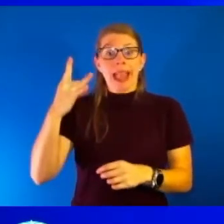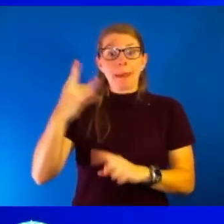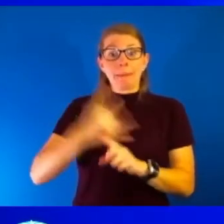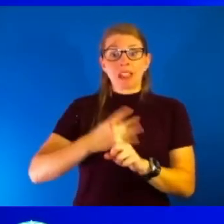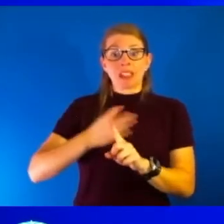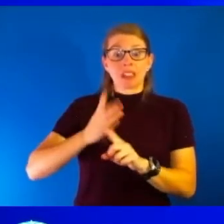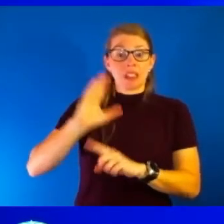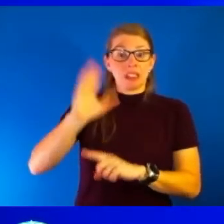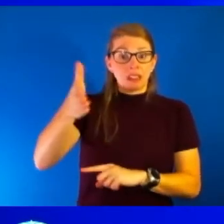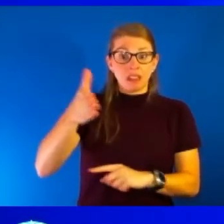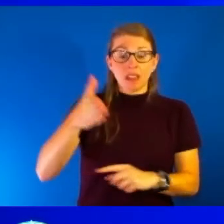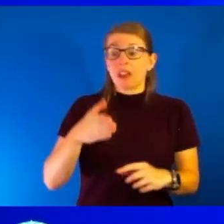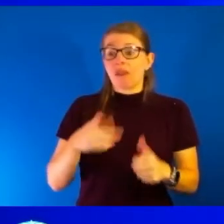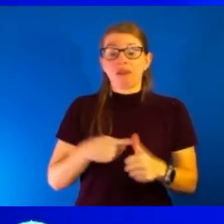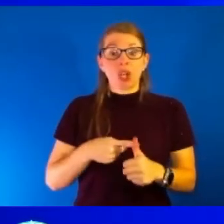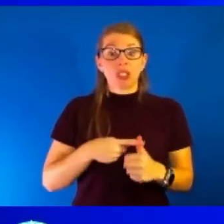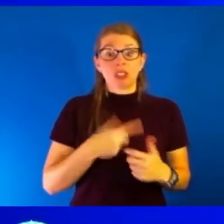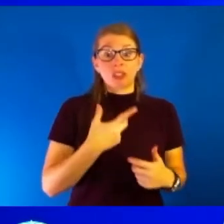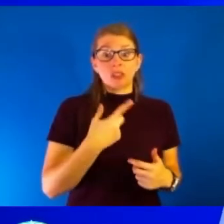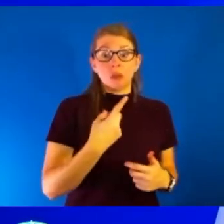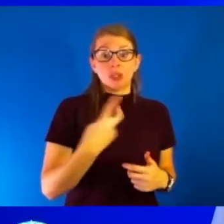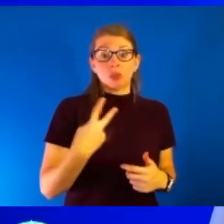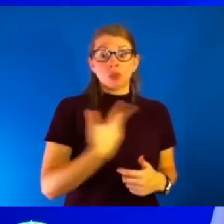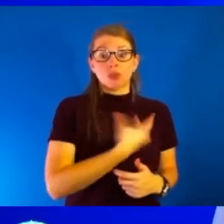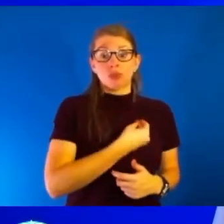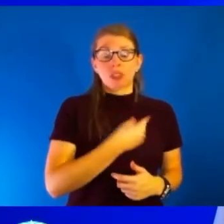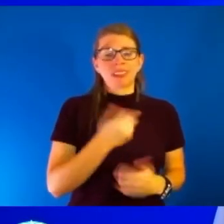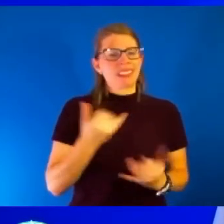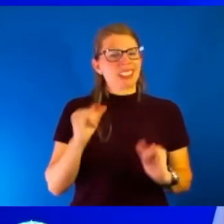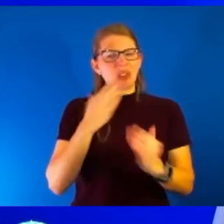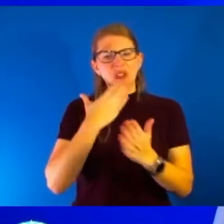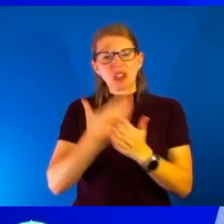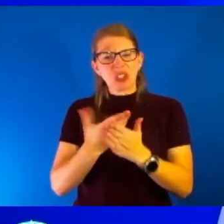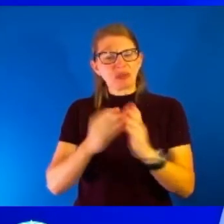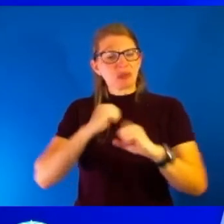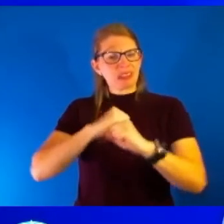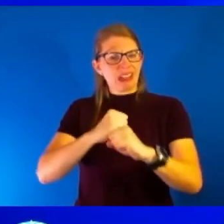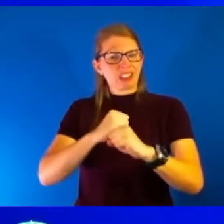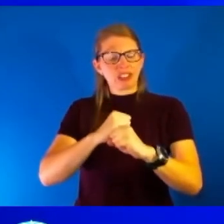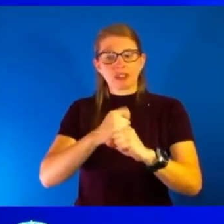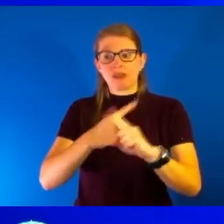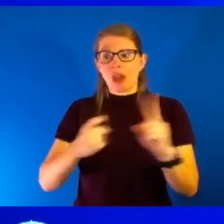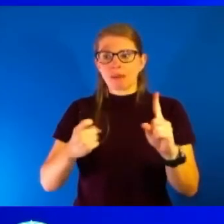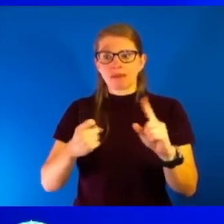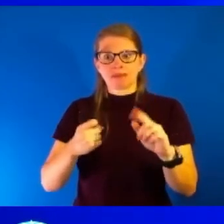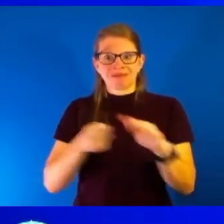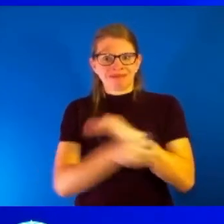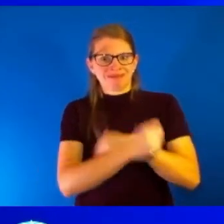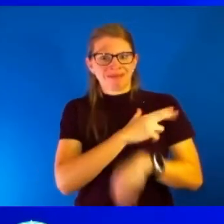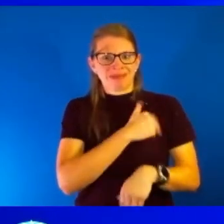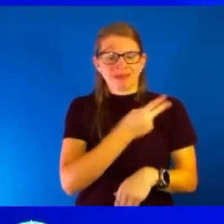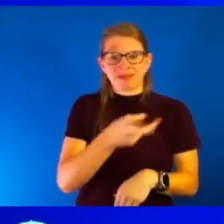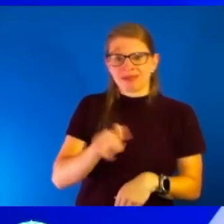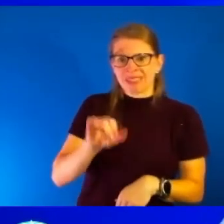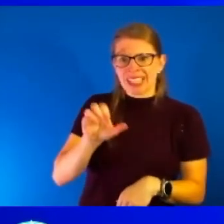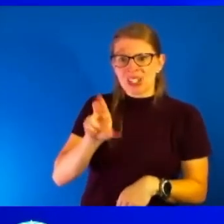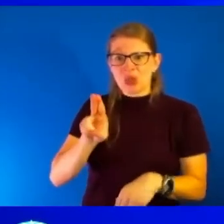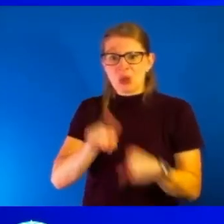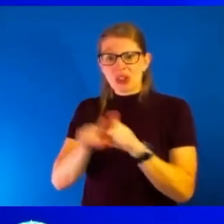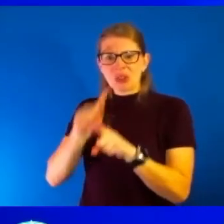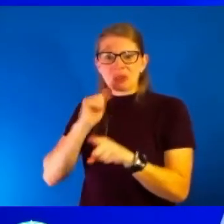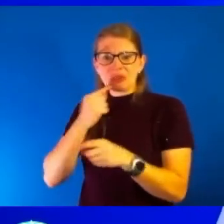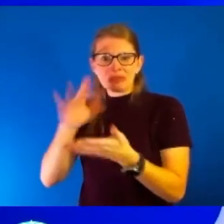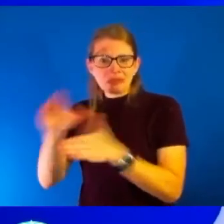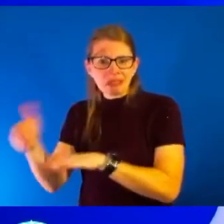vaccine series, you still have very good protection against hospitalization, severe disease and death, maybe less so if you were in that population